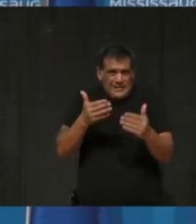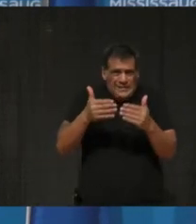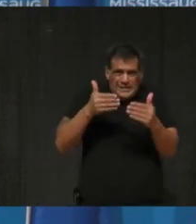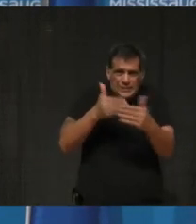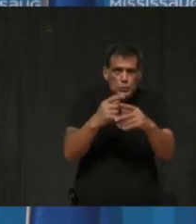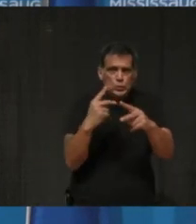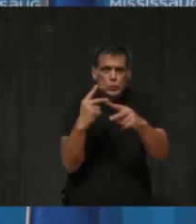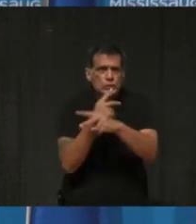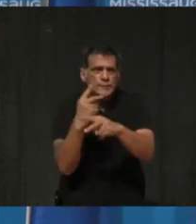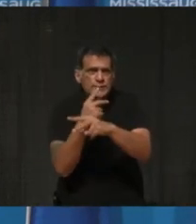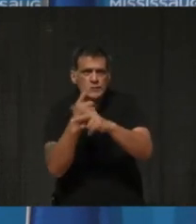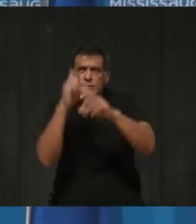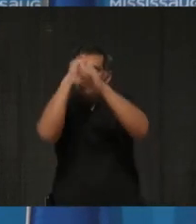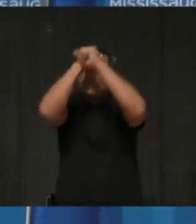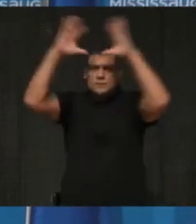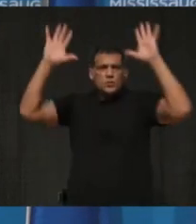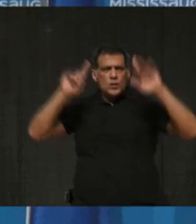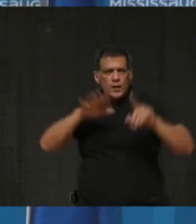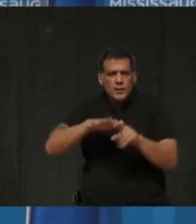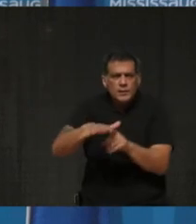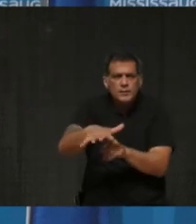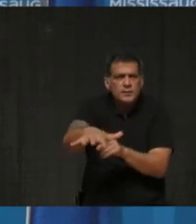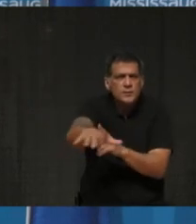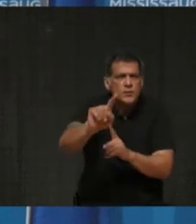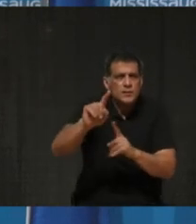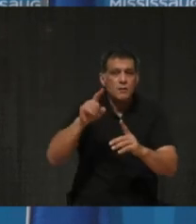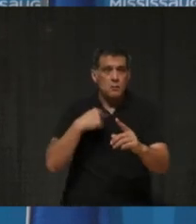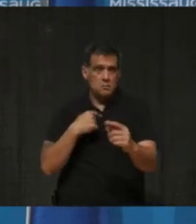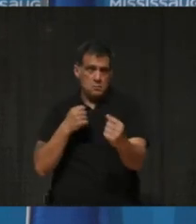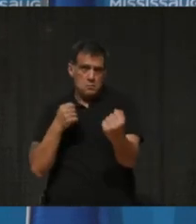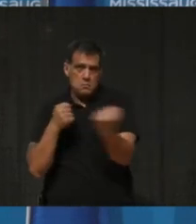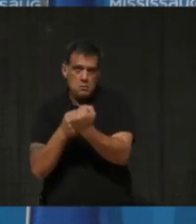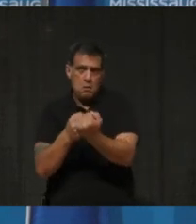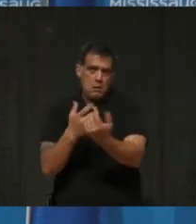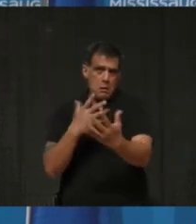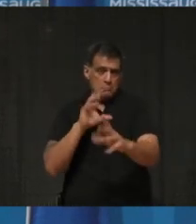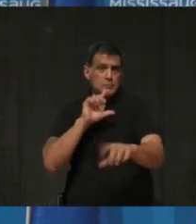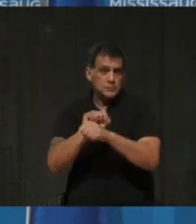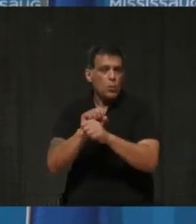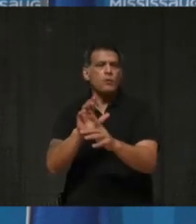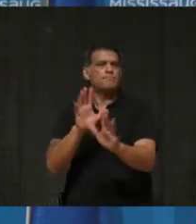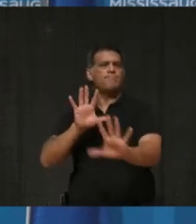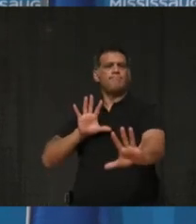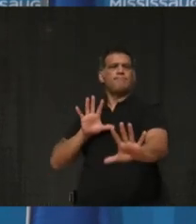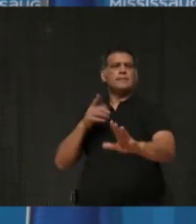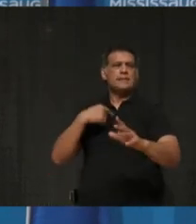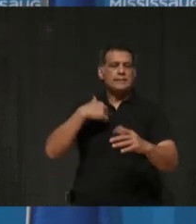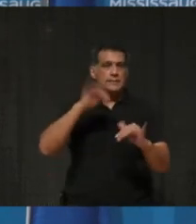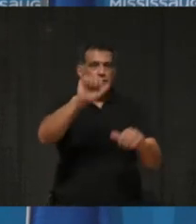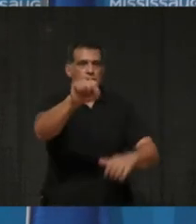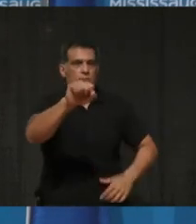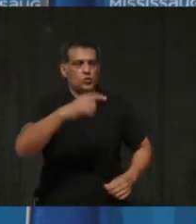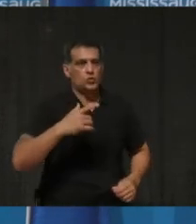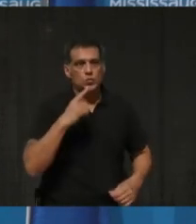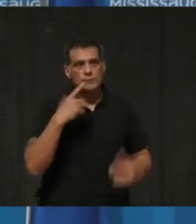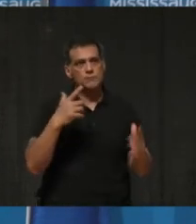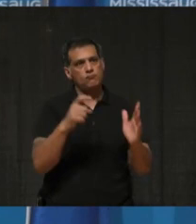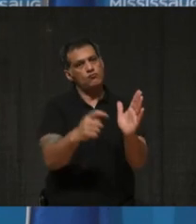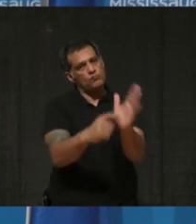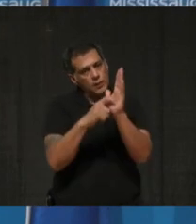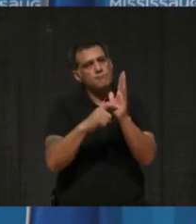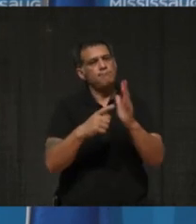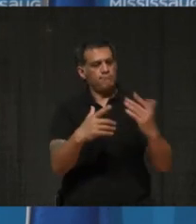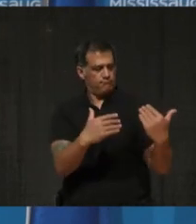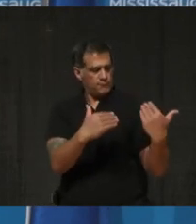don't have a specific position. I would say I share the hope and optimism, but I am required by my mandate and my